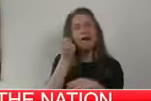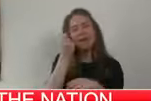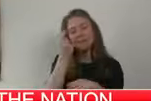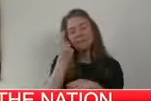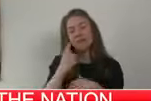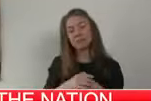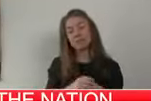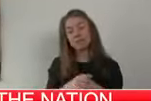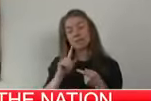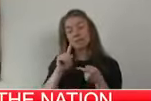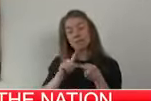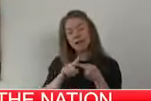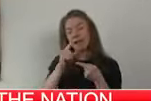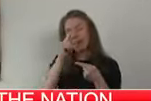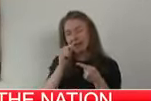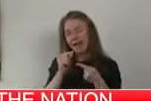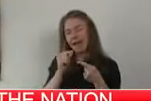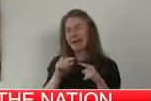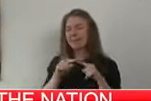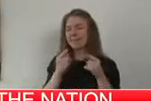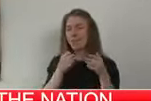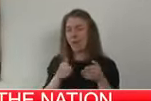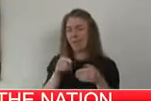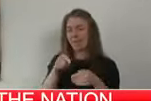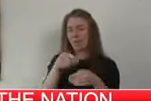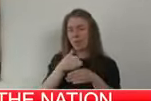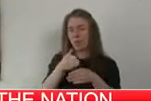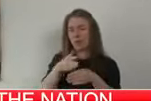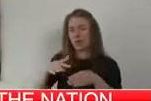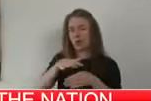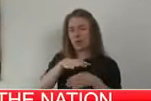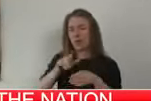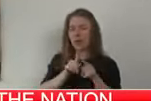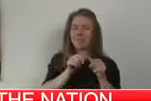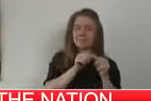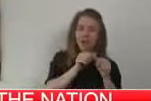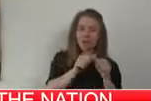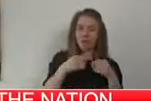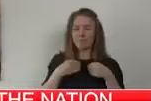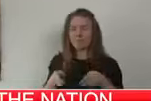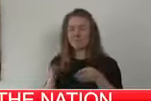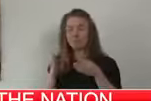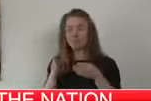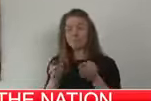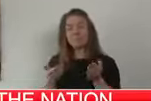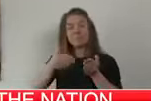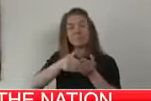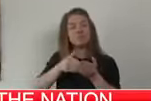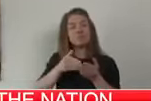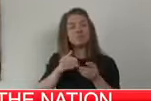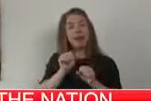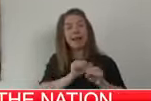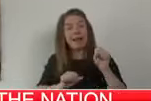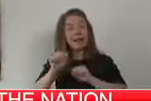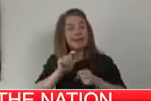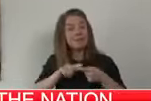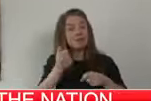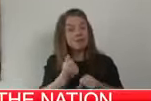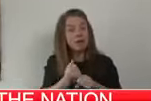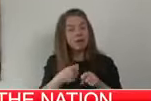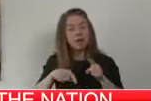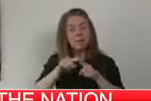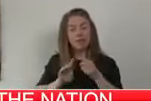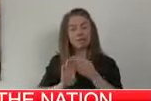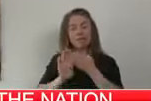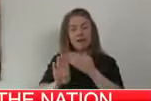There are still steps these workplaces should take at the same time, like additional cleaning and physical distancing